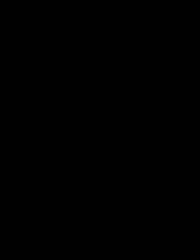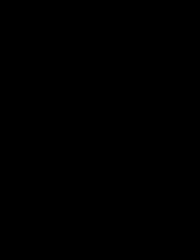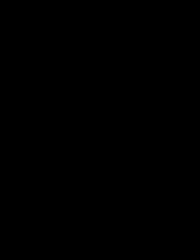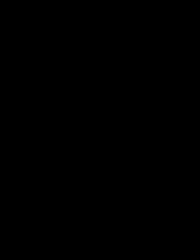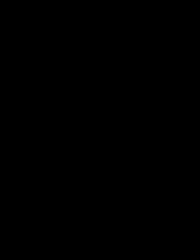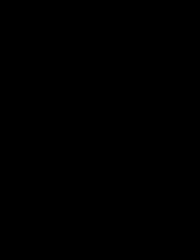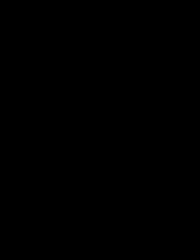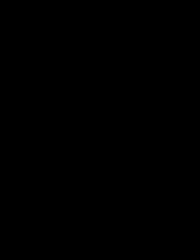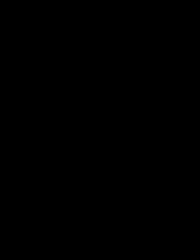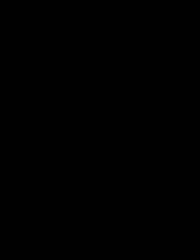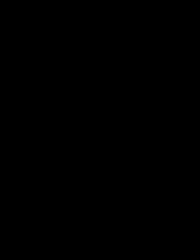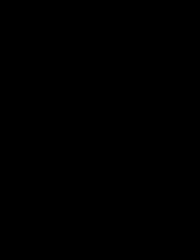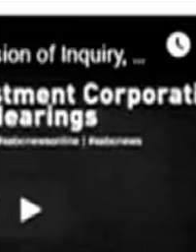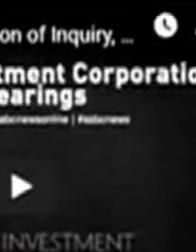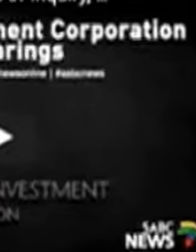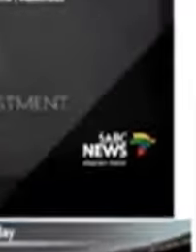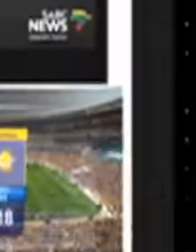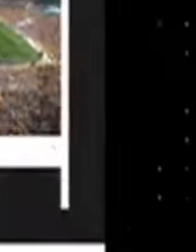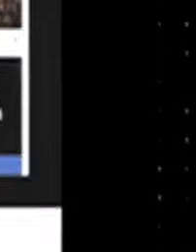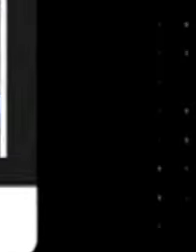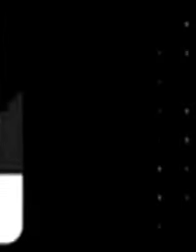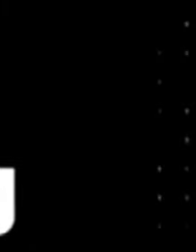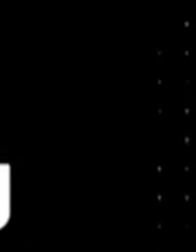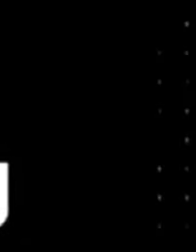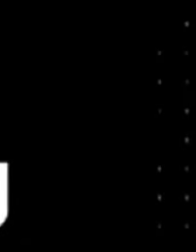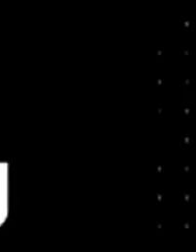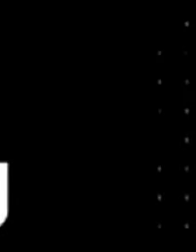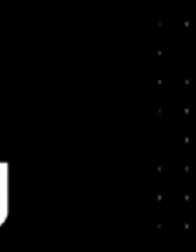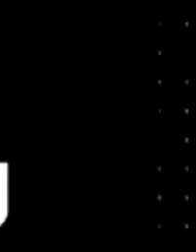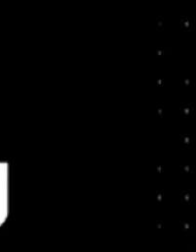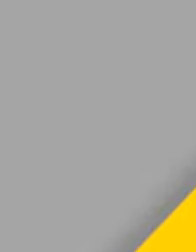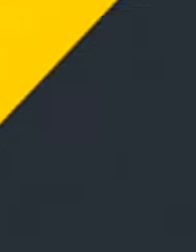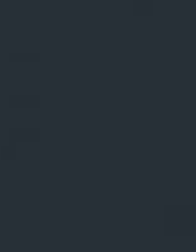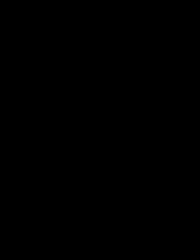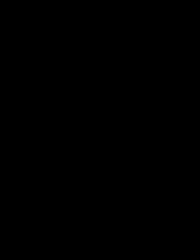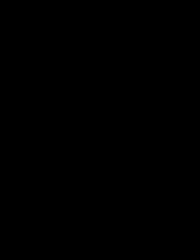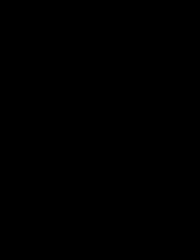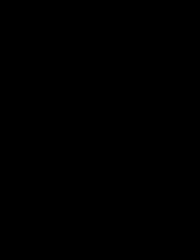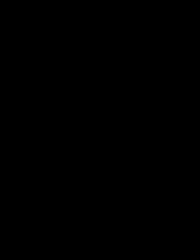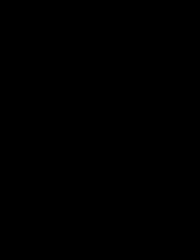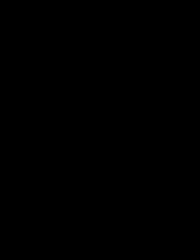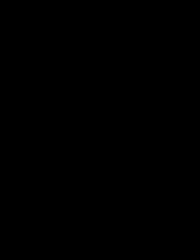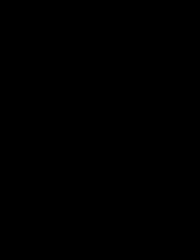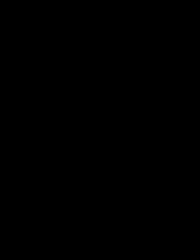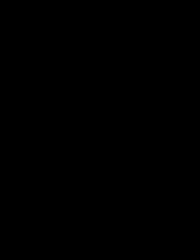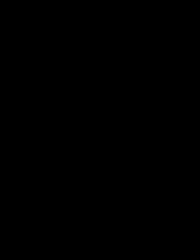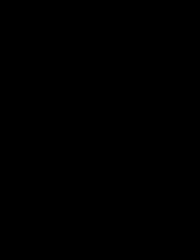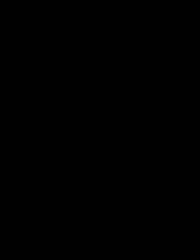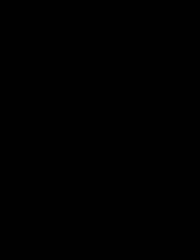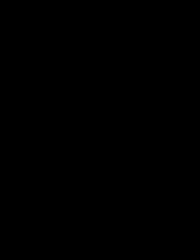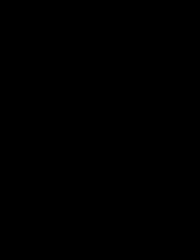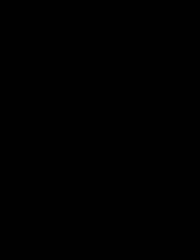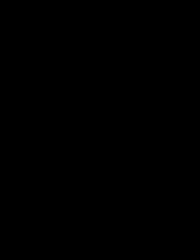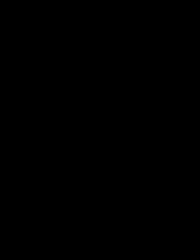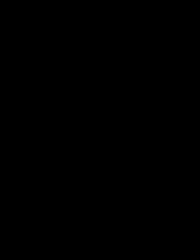The SABC News mobile app is your one-stop digital portal to all the news you need. Stay connected with the